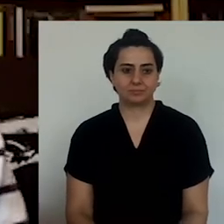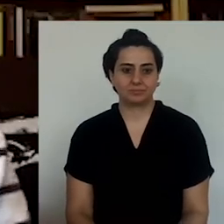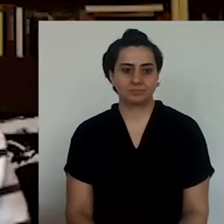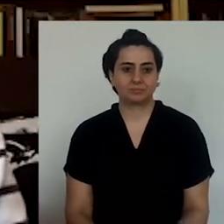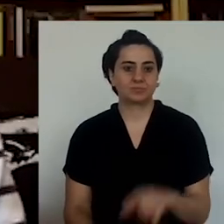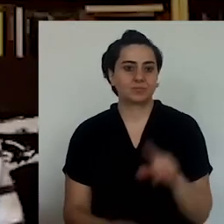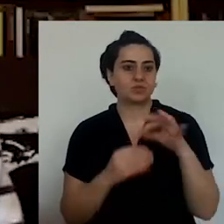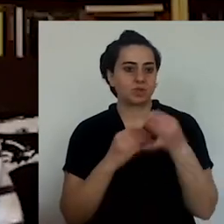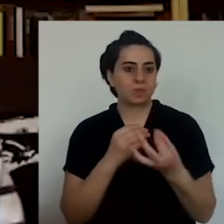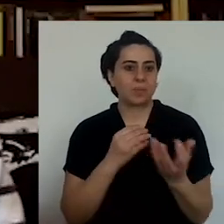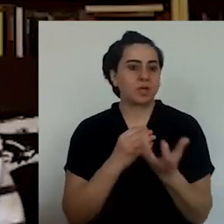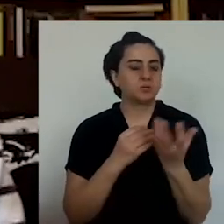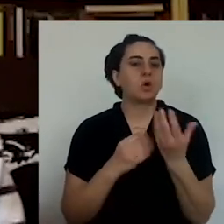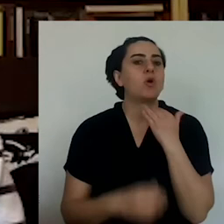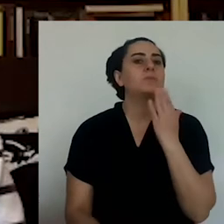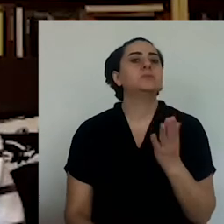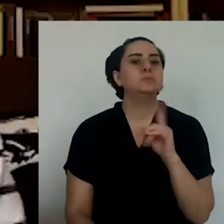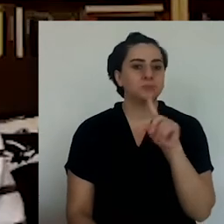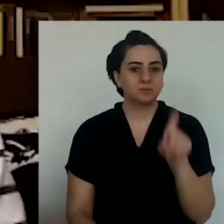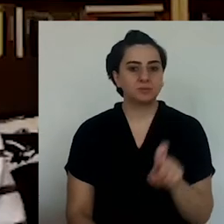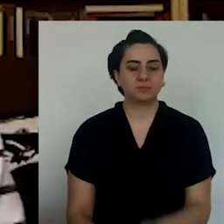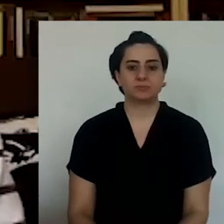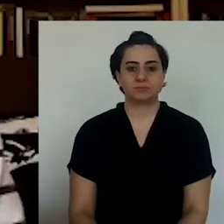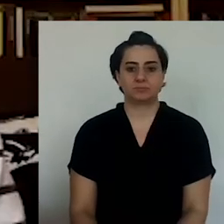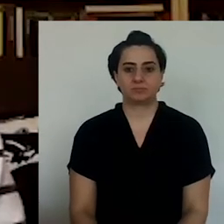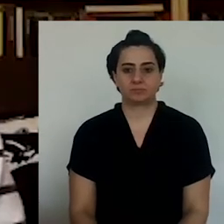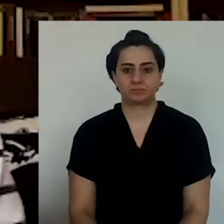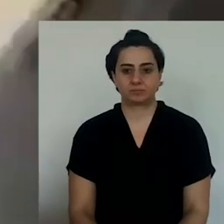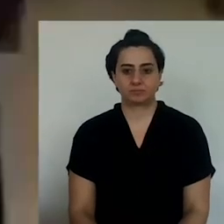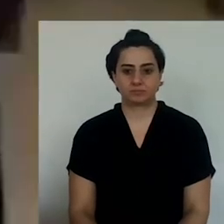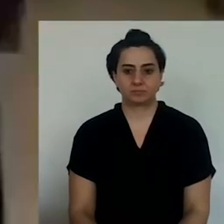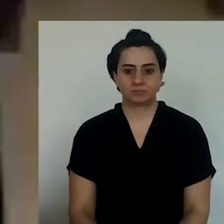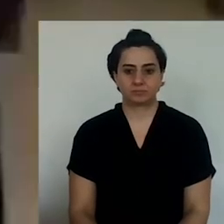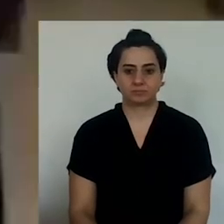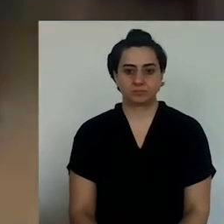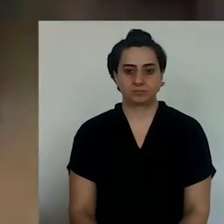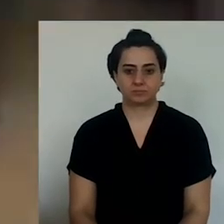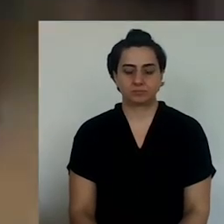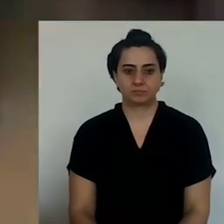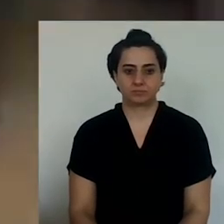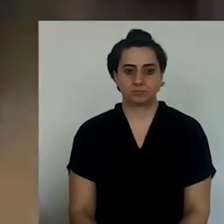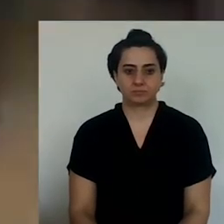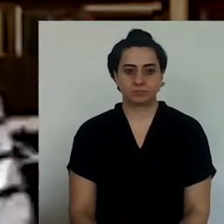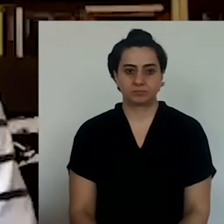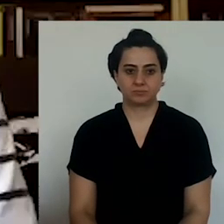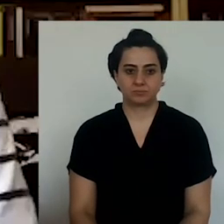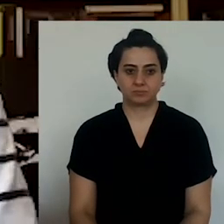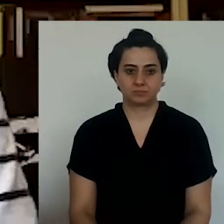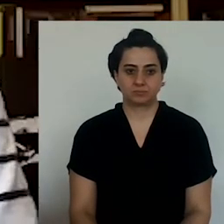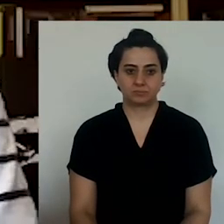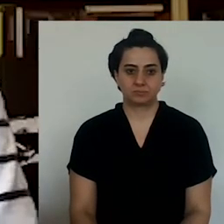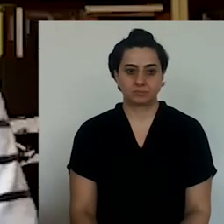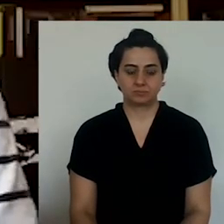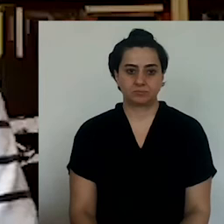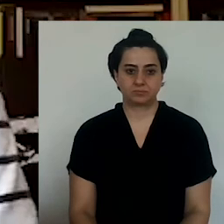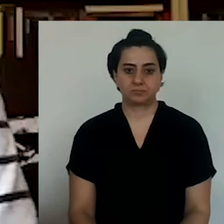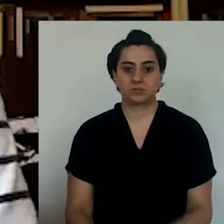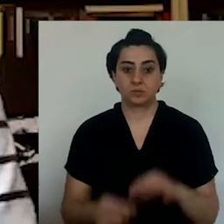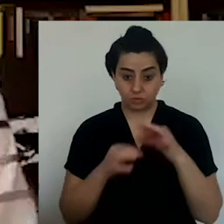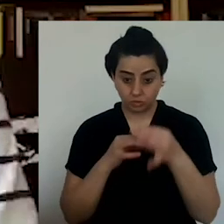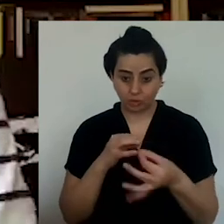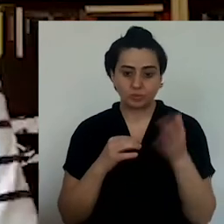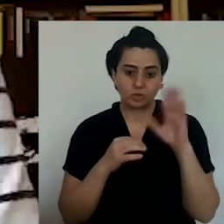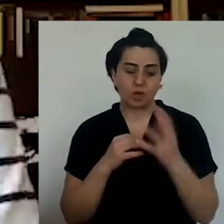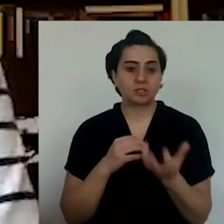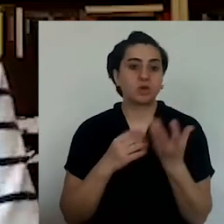tray is placed in the middle of the oven, middle section. As you can see, I chopped the potatoes